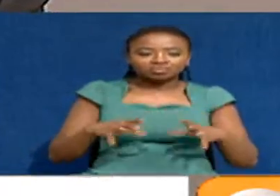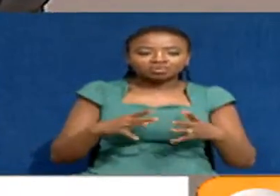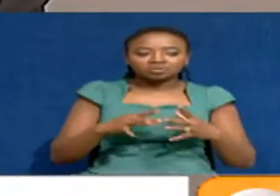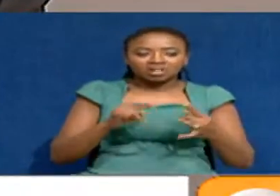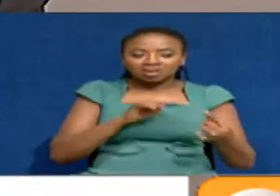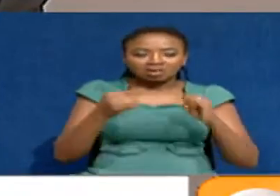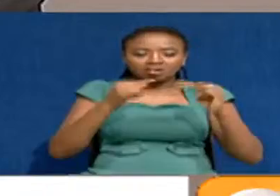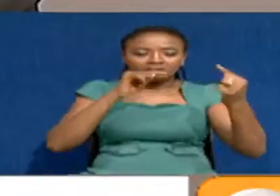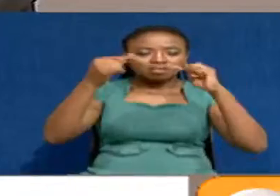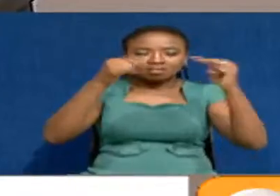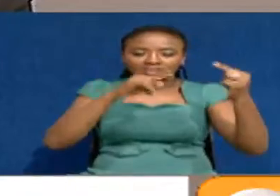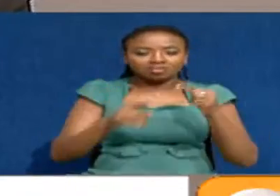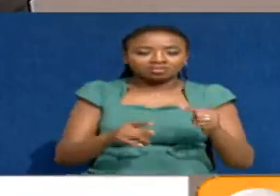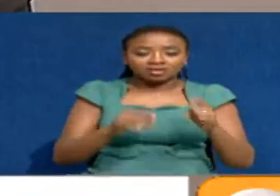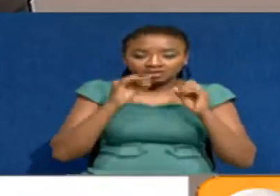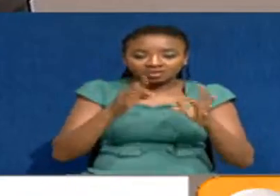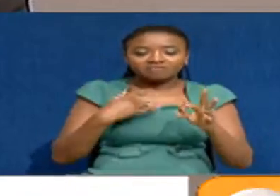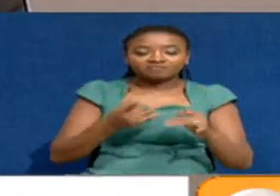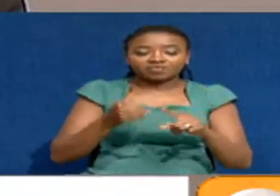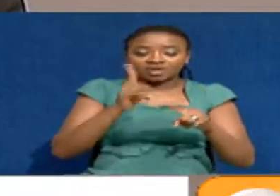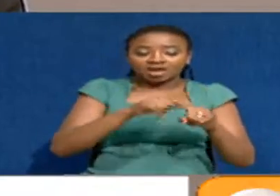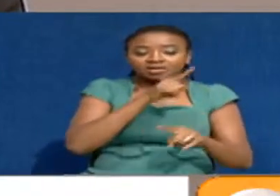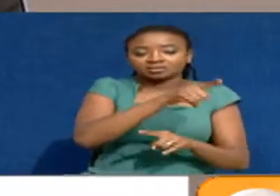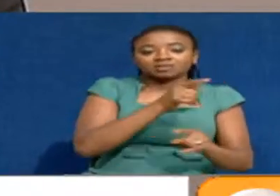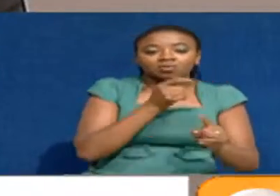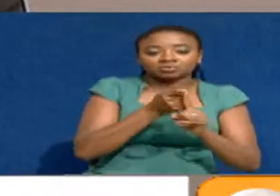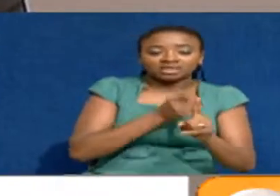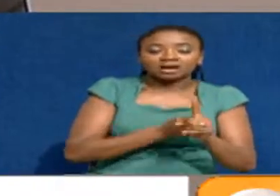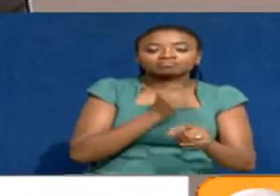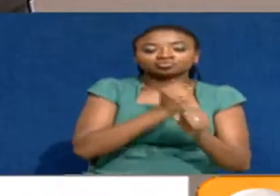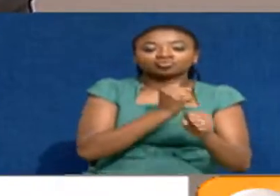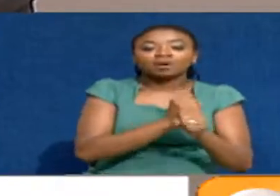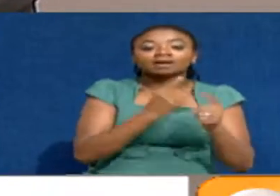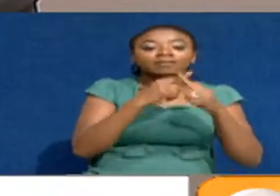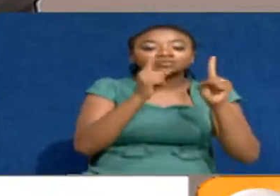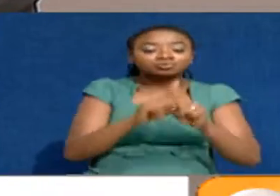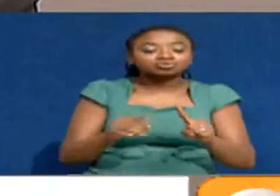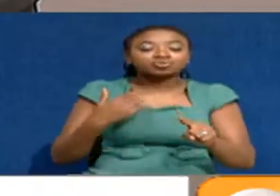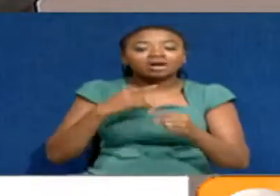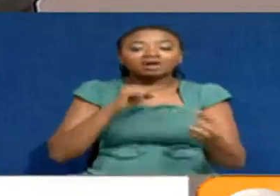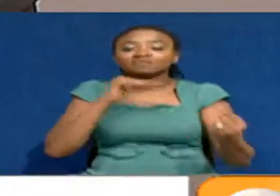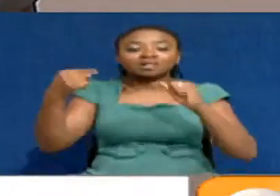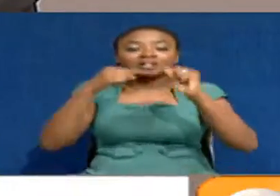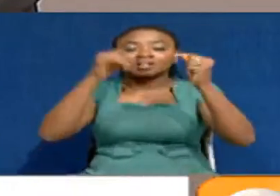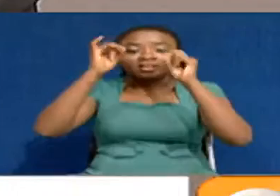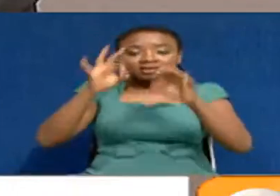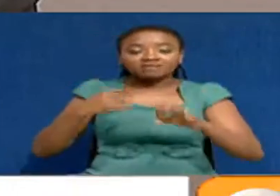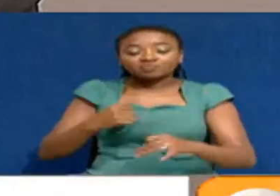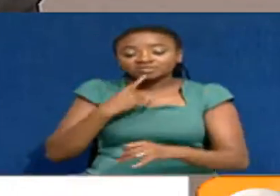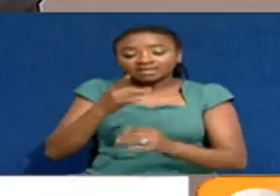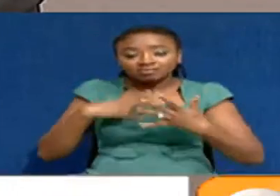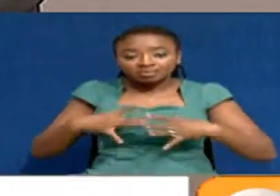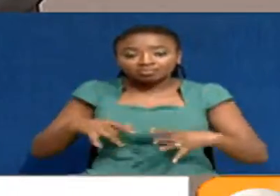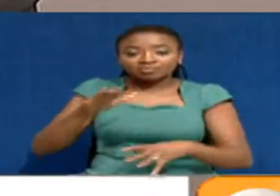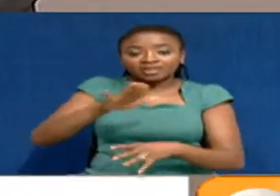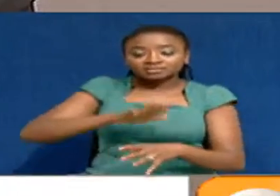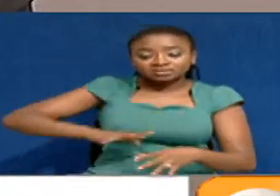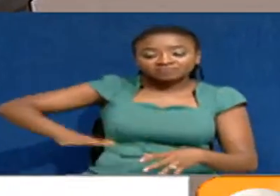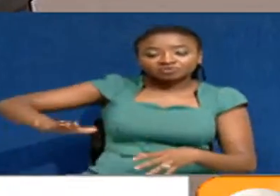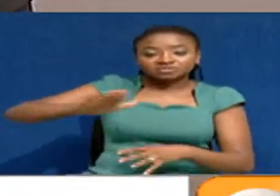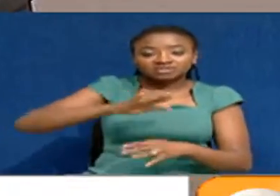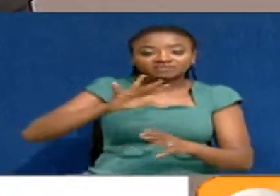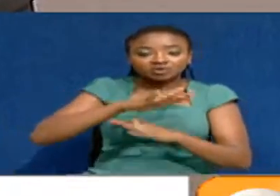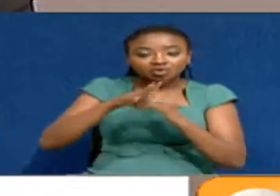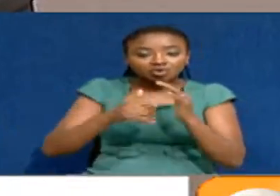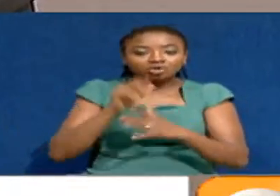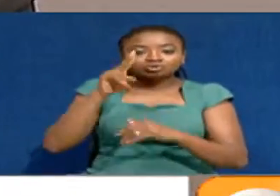this government. But equally, there will be mayhem if you tell the people of Daragua and the 27 constituencies, and forevermore,